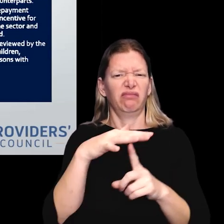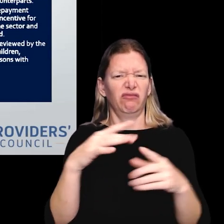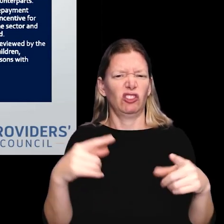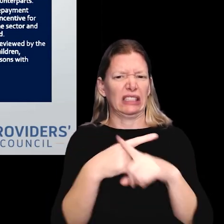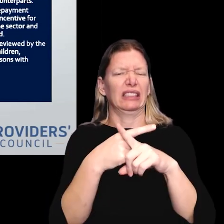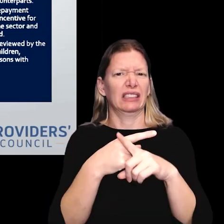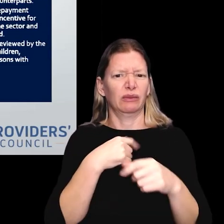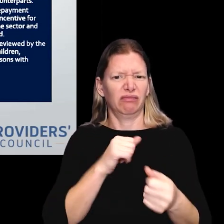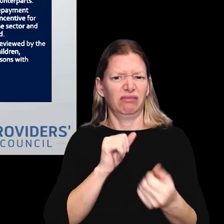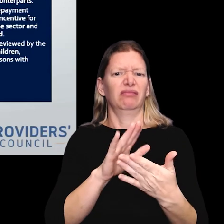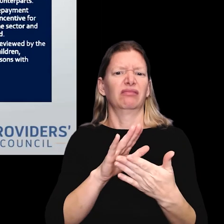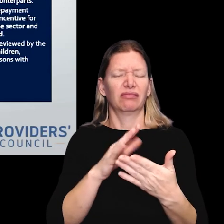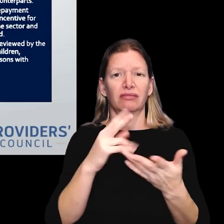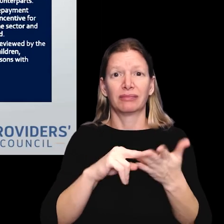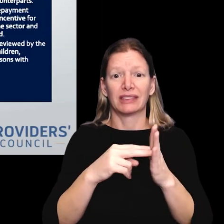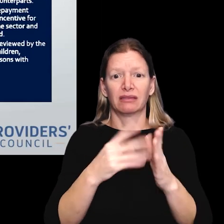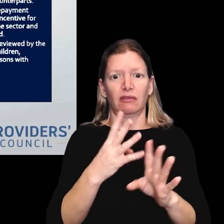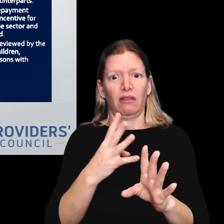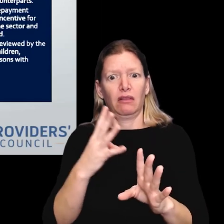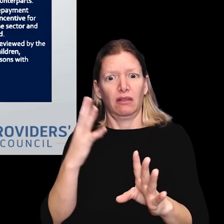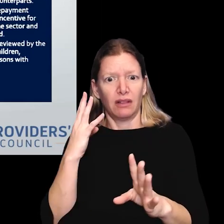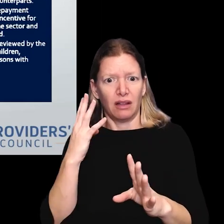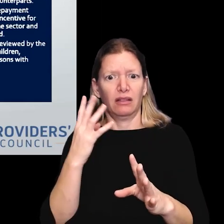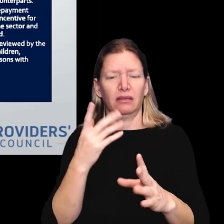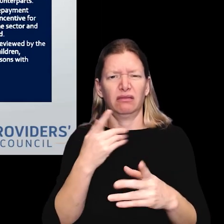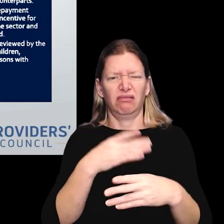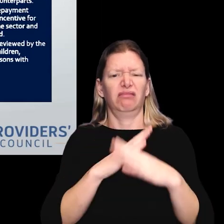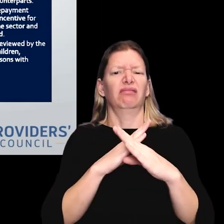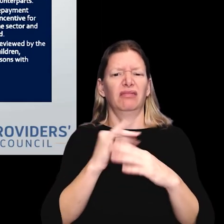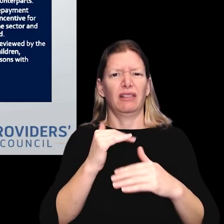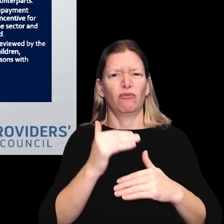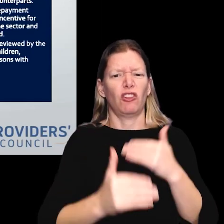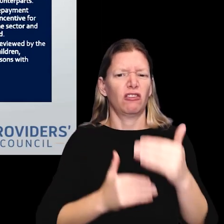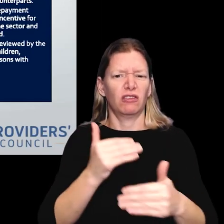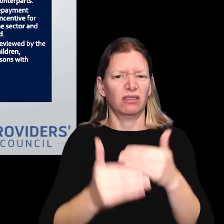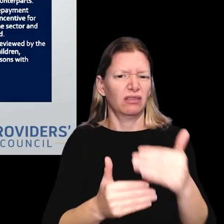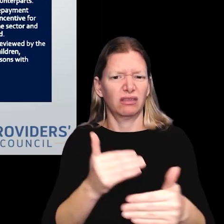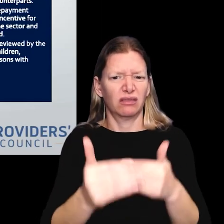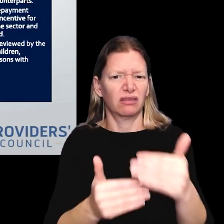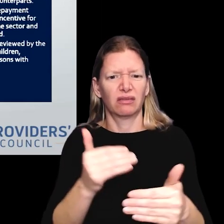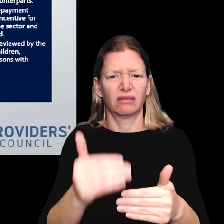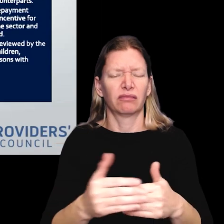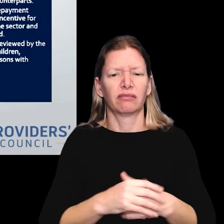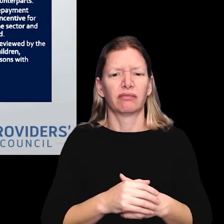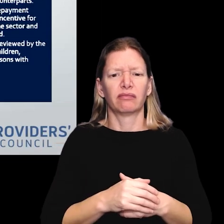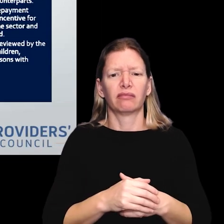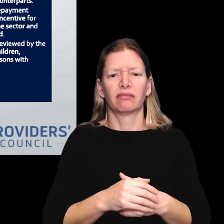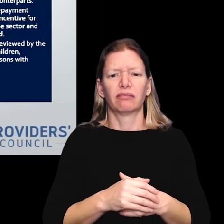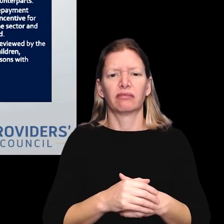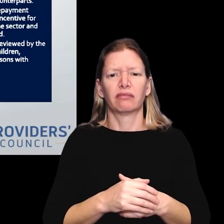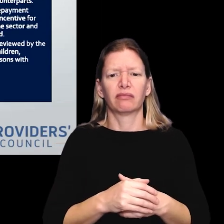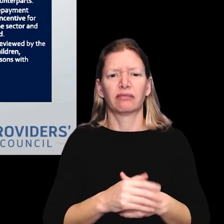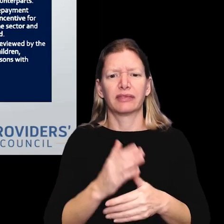currently experiencing and leads to wait lines and it kind of inhibits the